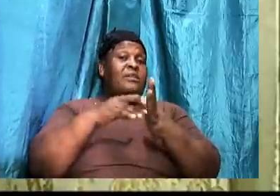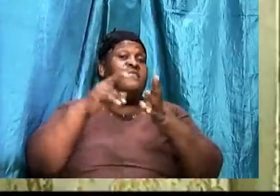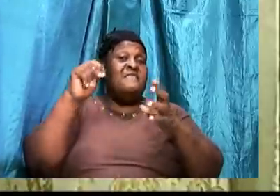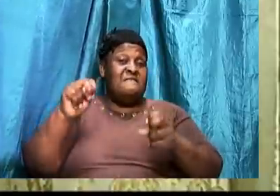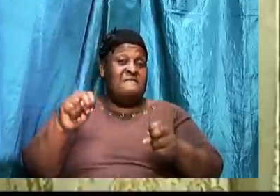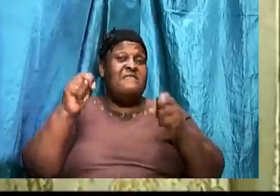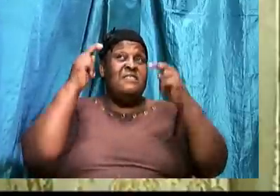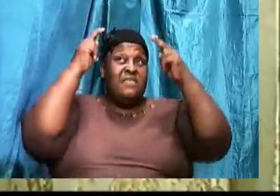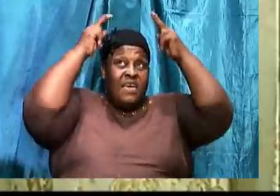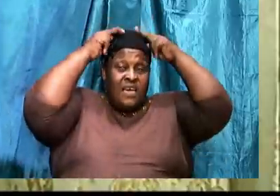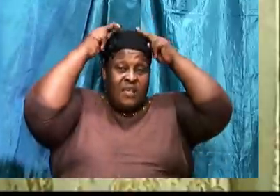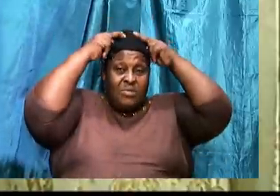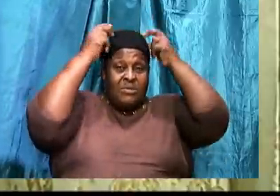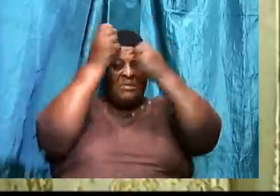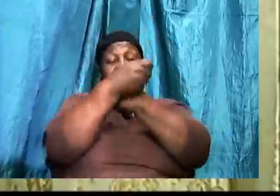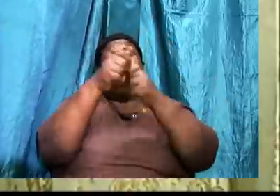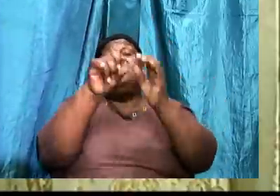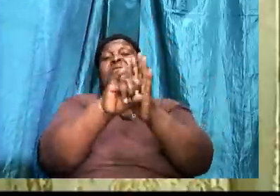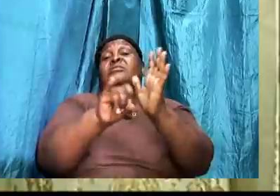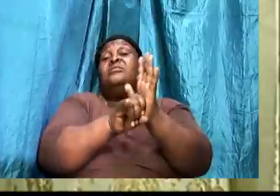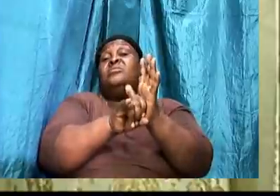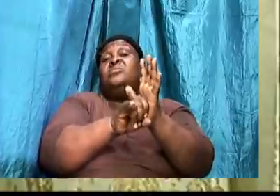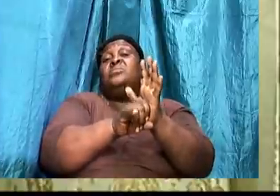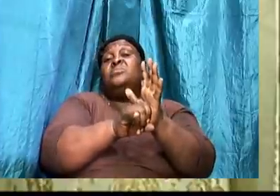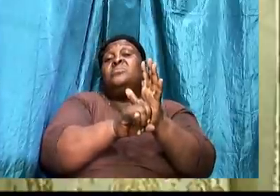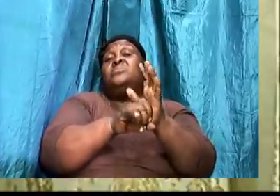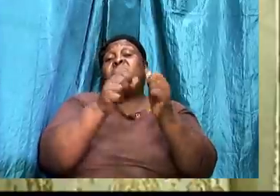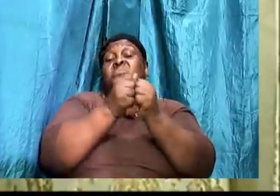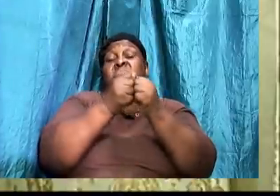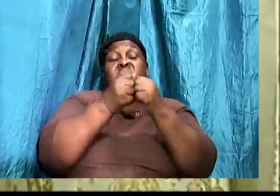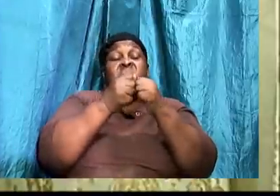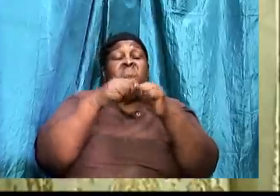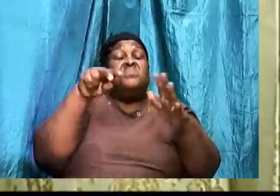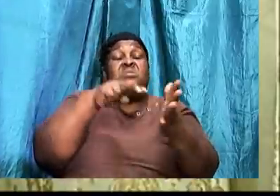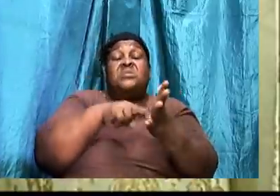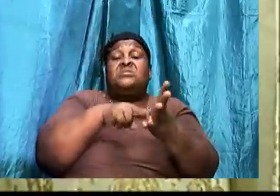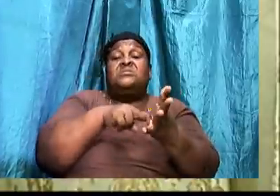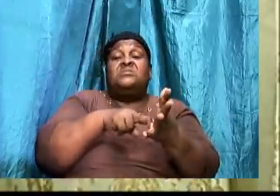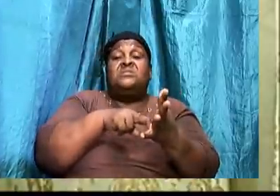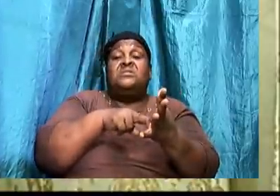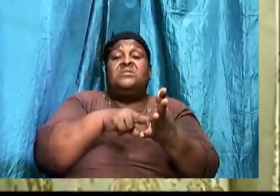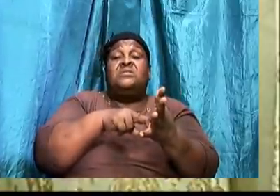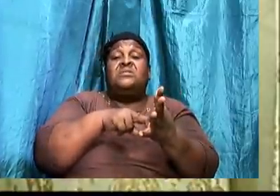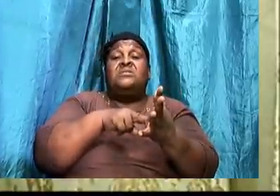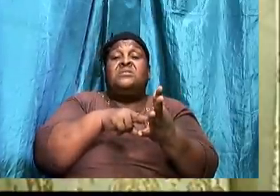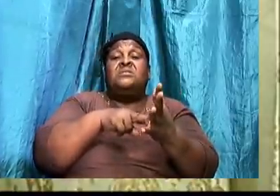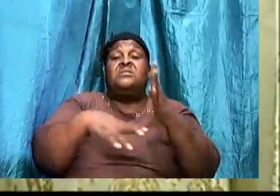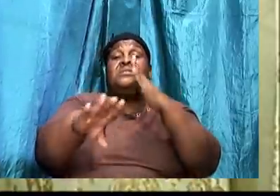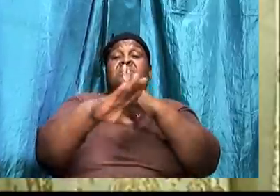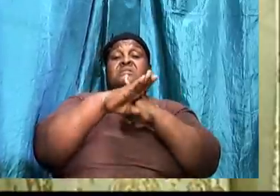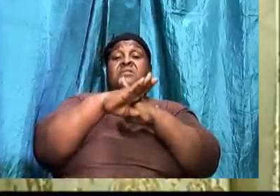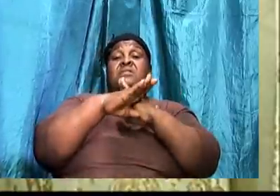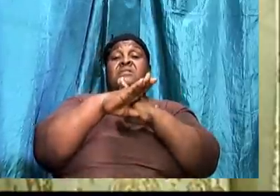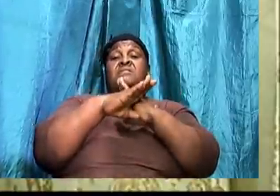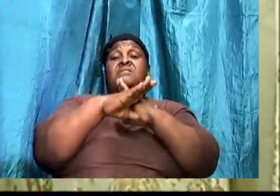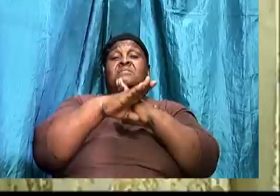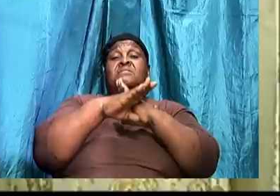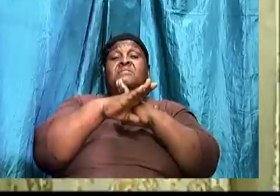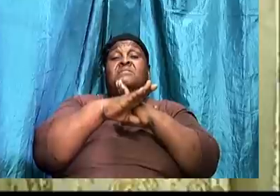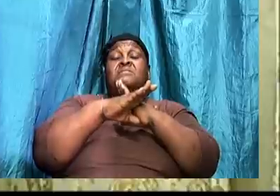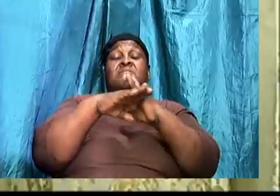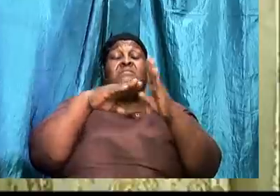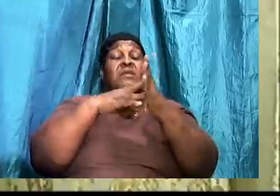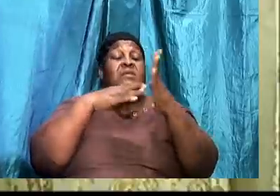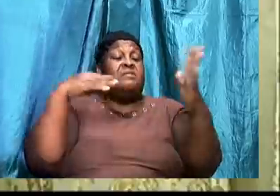Firmly in place. To withstand these kinds of attack. Against our